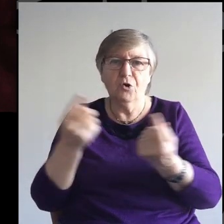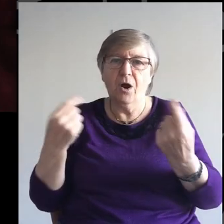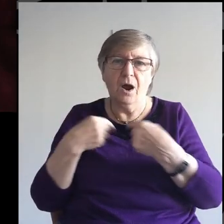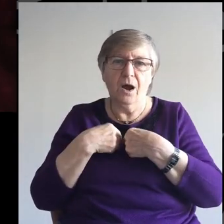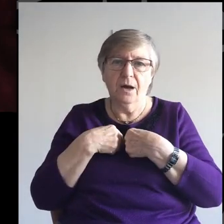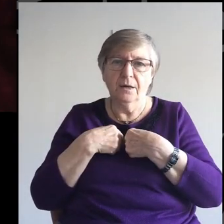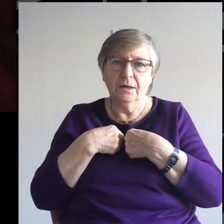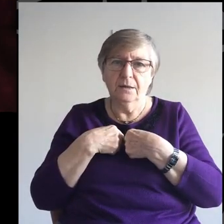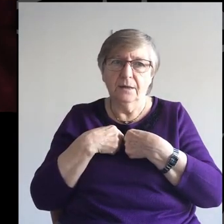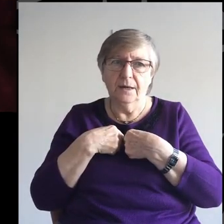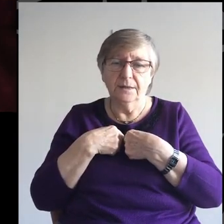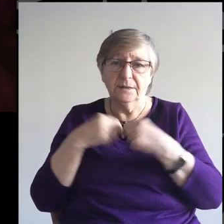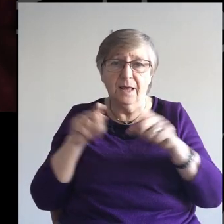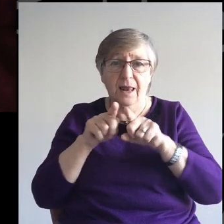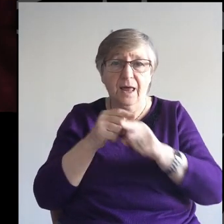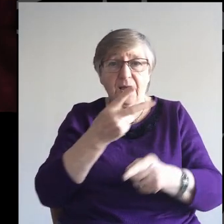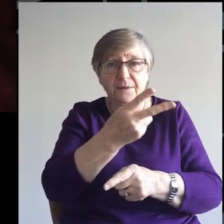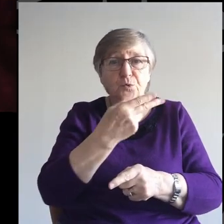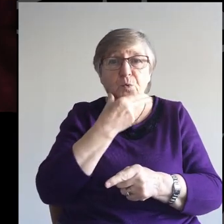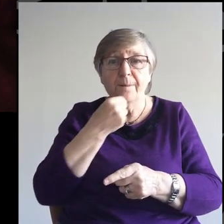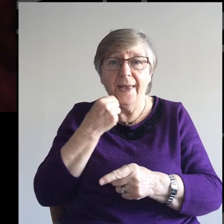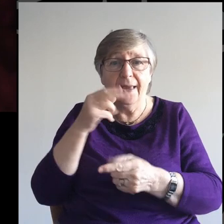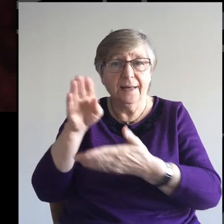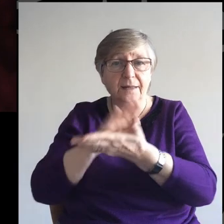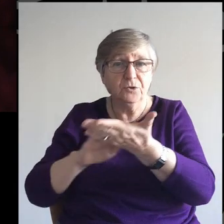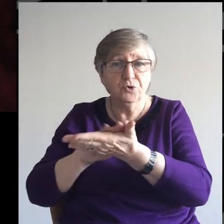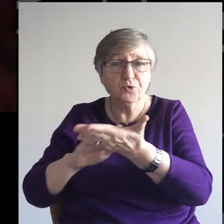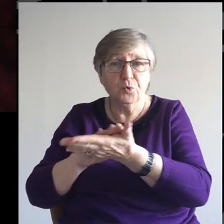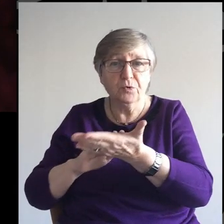like the guys in the two parables that we read,